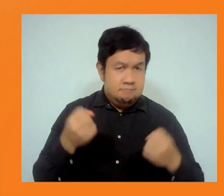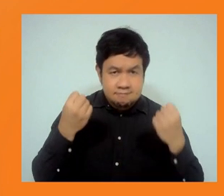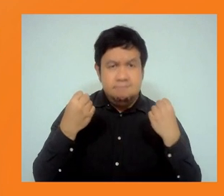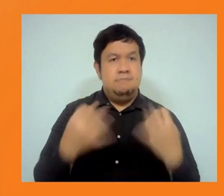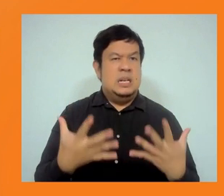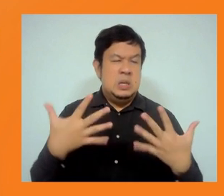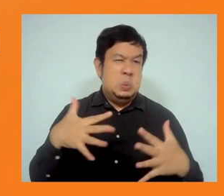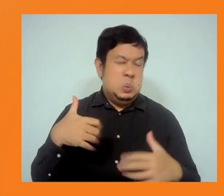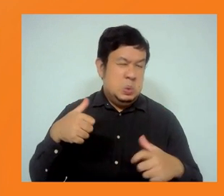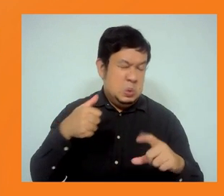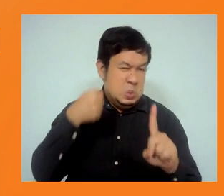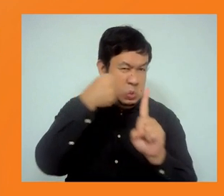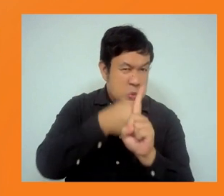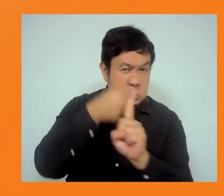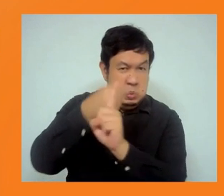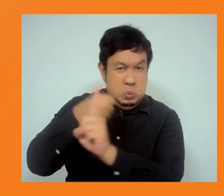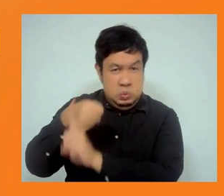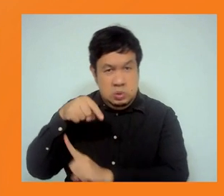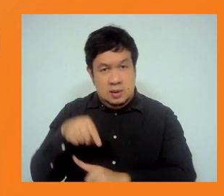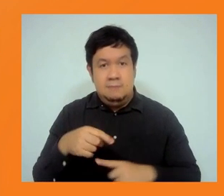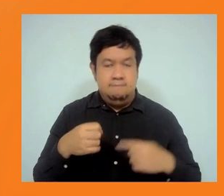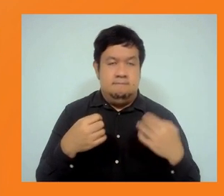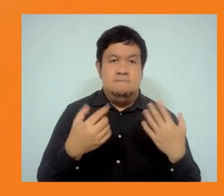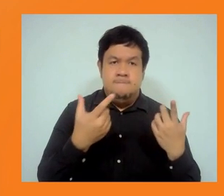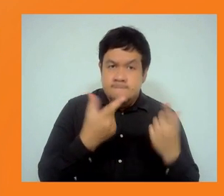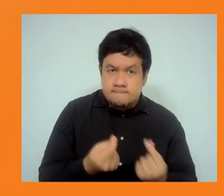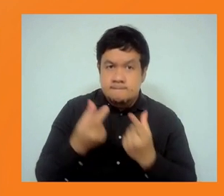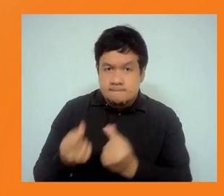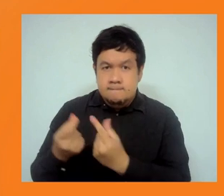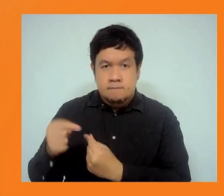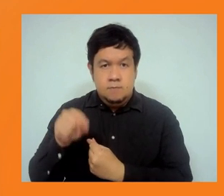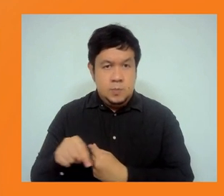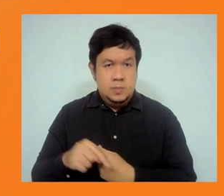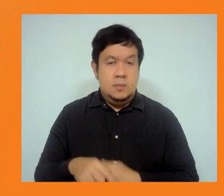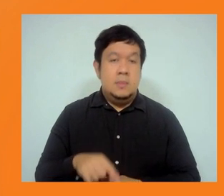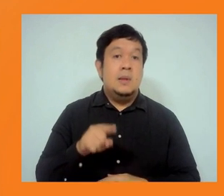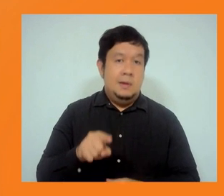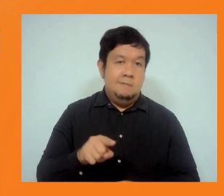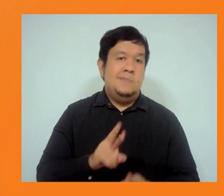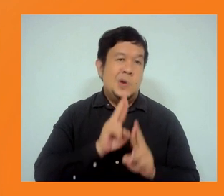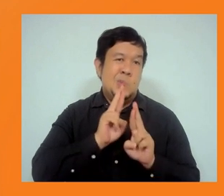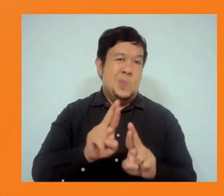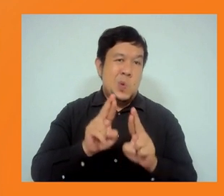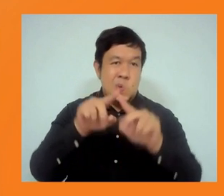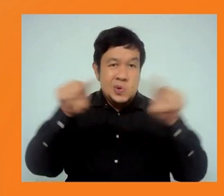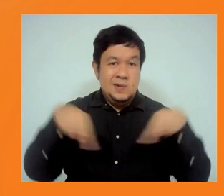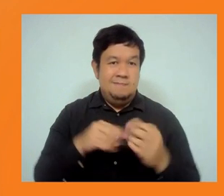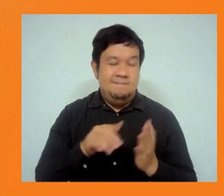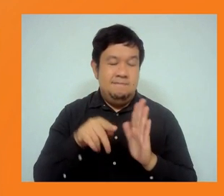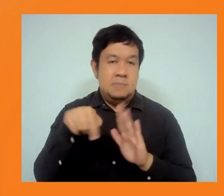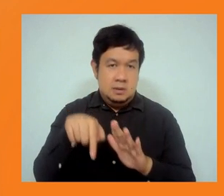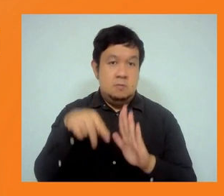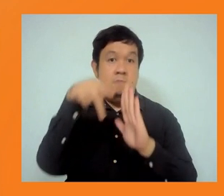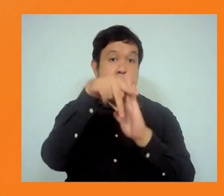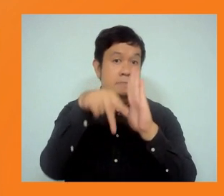implementation. And I mean, this is something also that I respect. mean, having the policy is the starting point. And we do want to strengthen